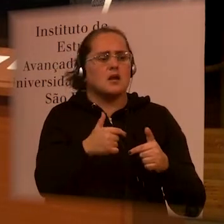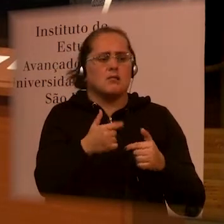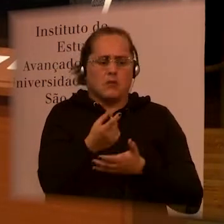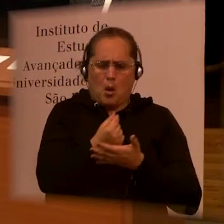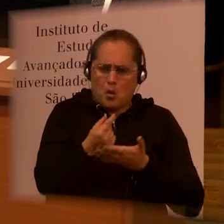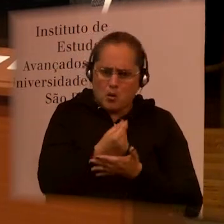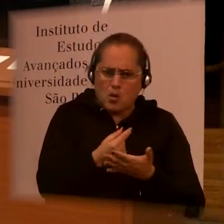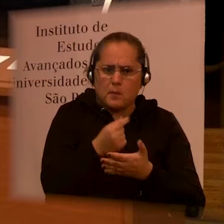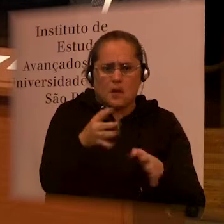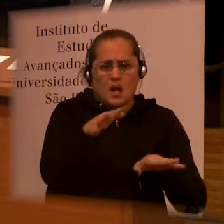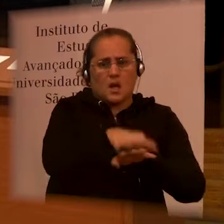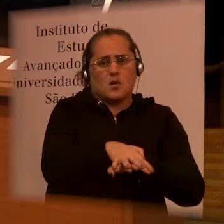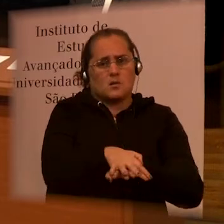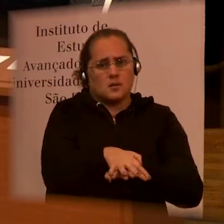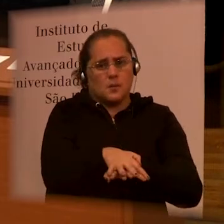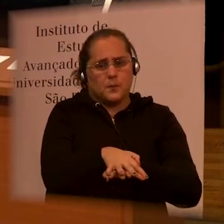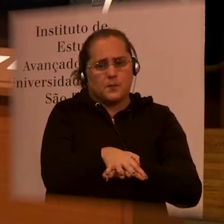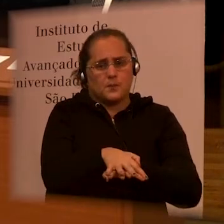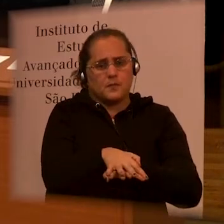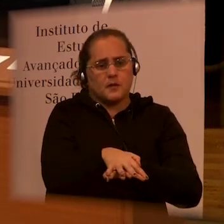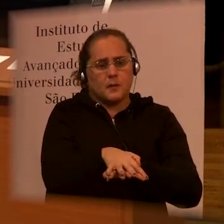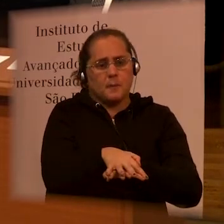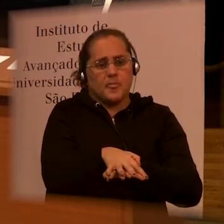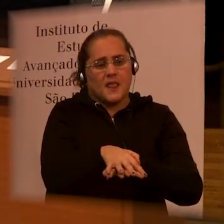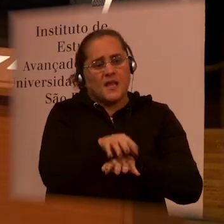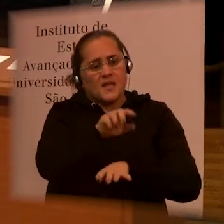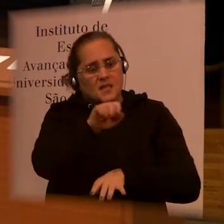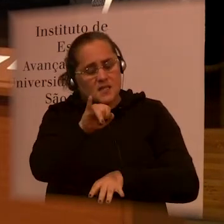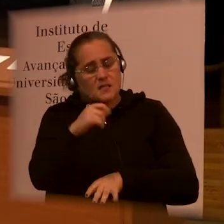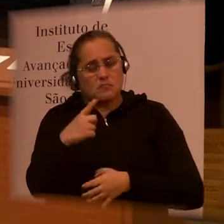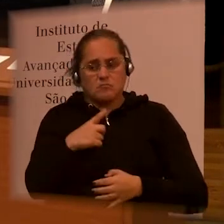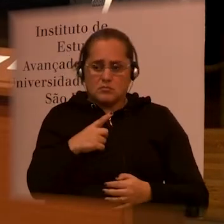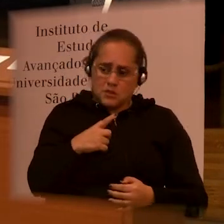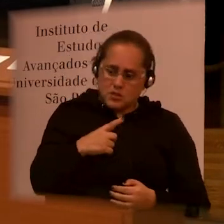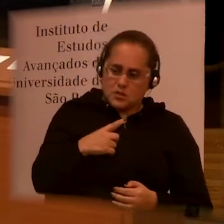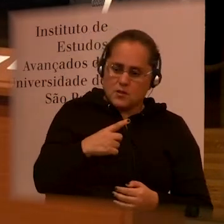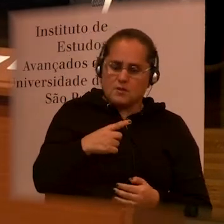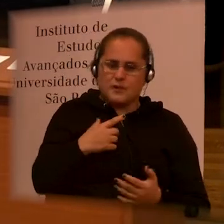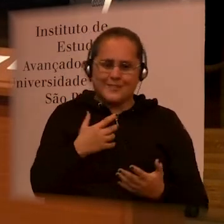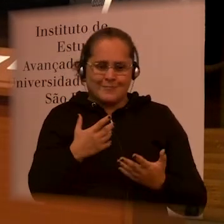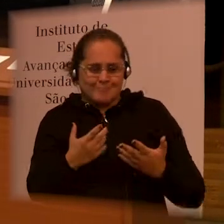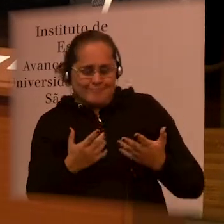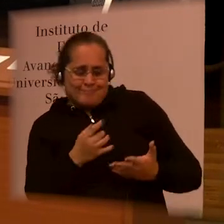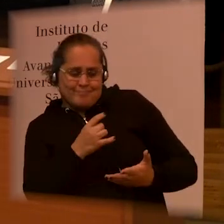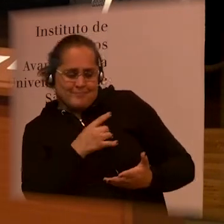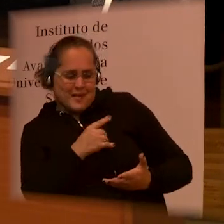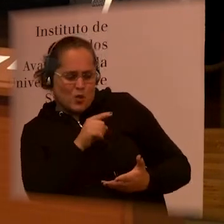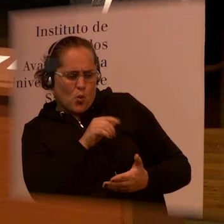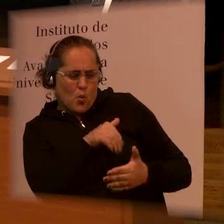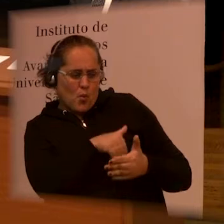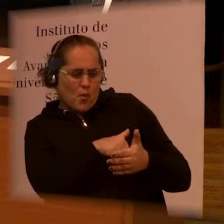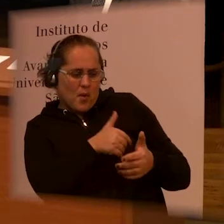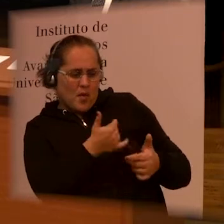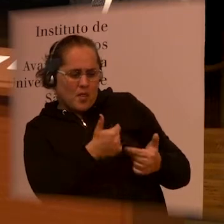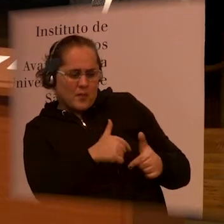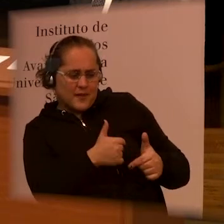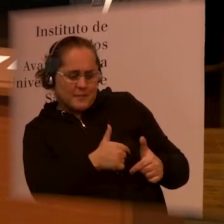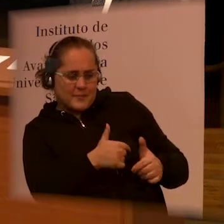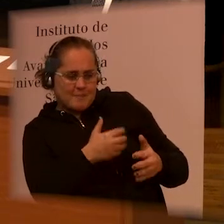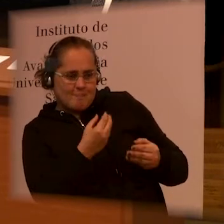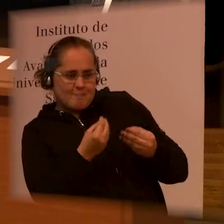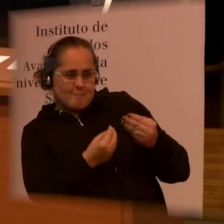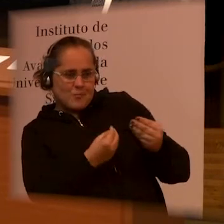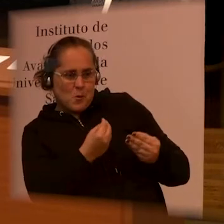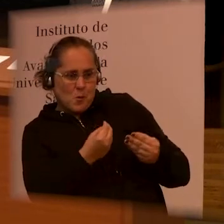perspective. And if there are fears about the working conditions, then those fears are probably true for